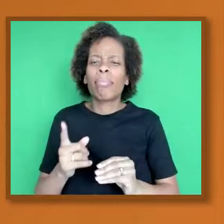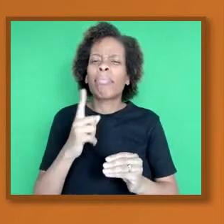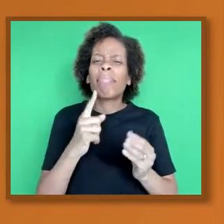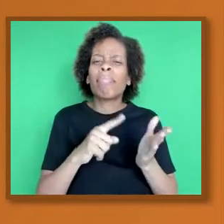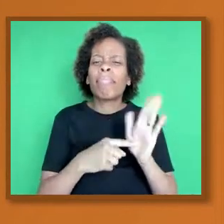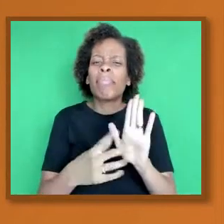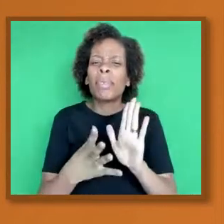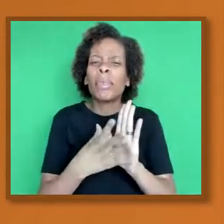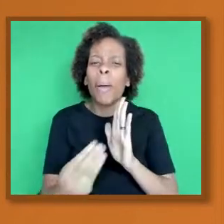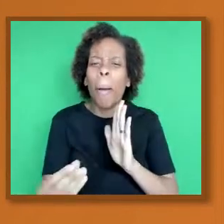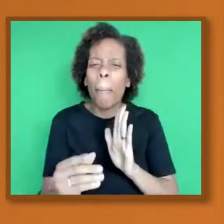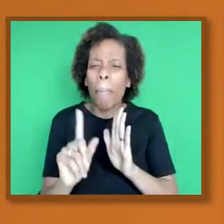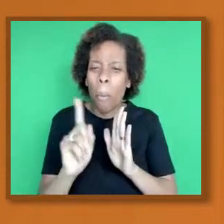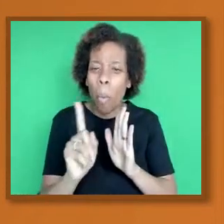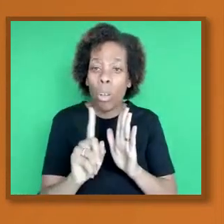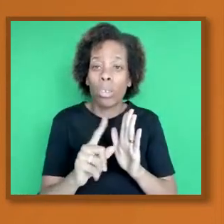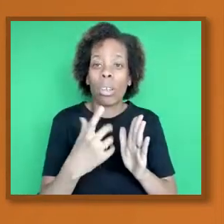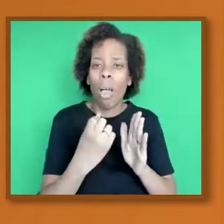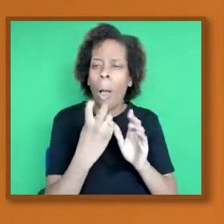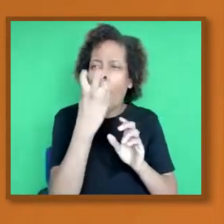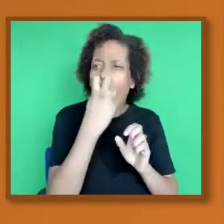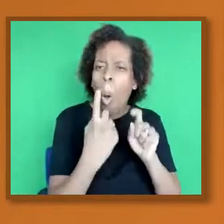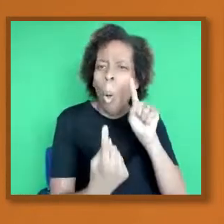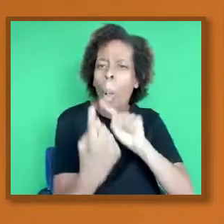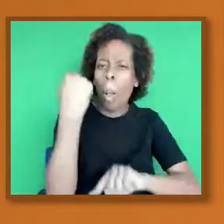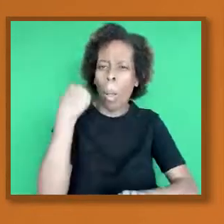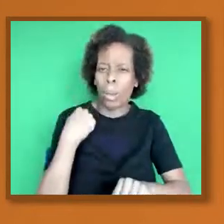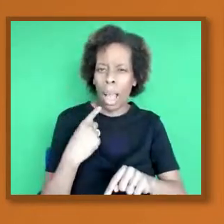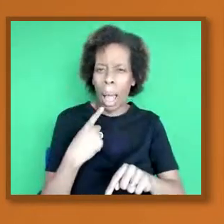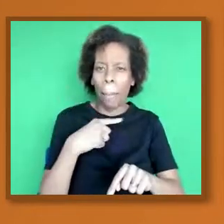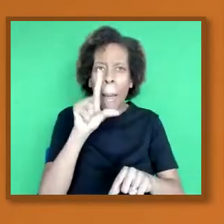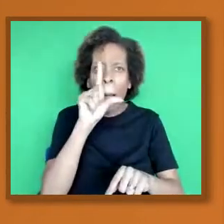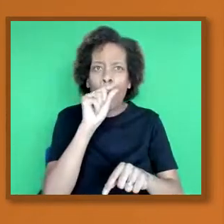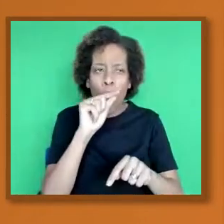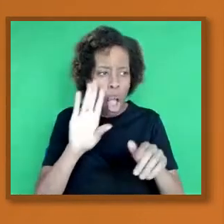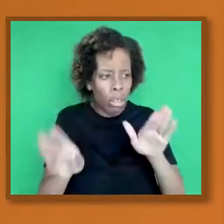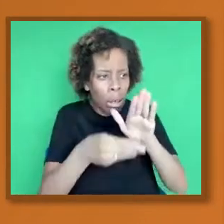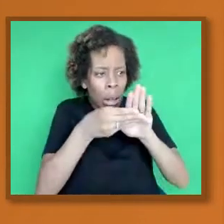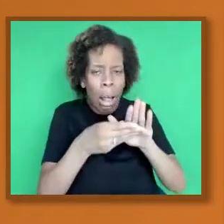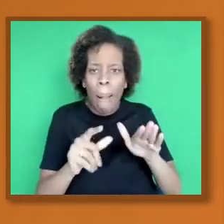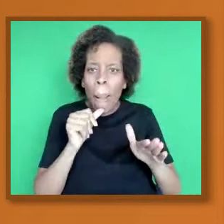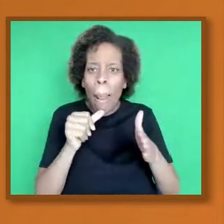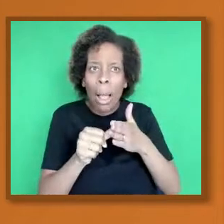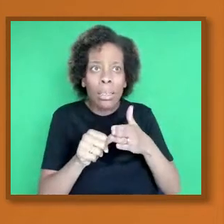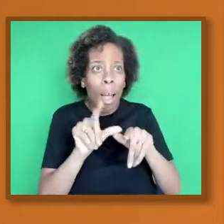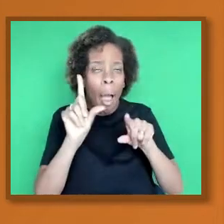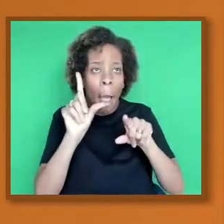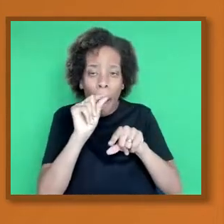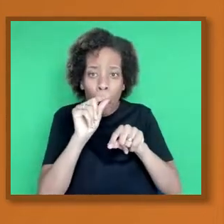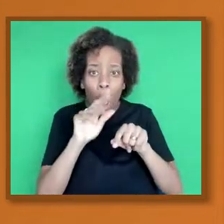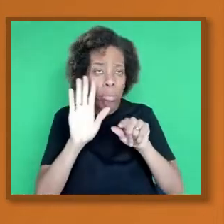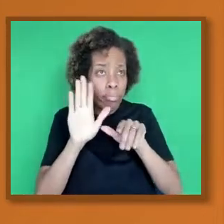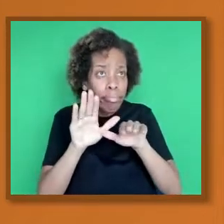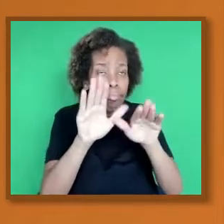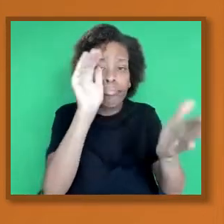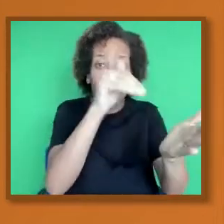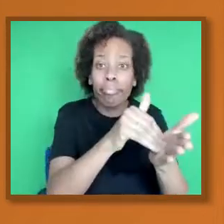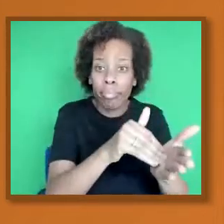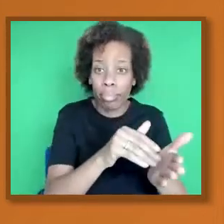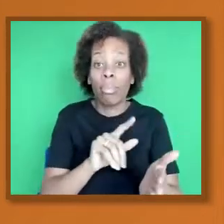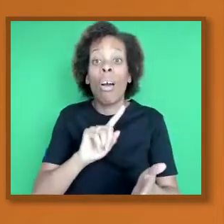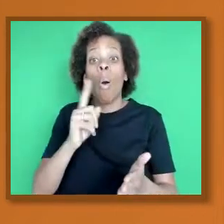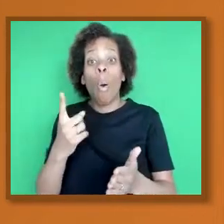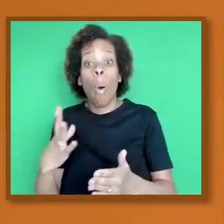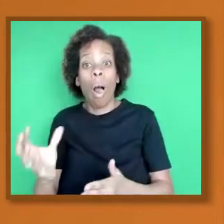phone. So if you can click to the next slide so I can or the next part. If we look at this little timeline back